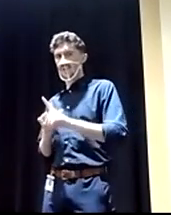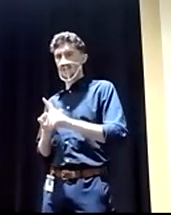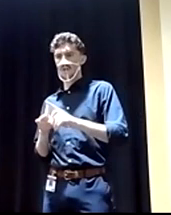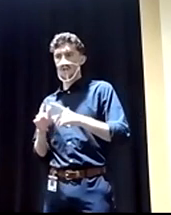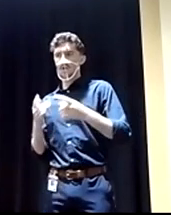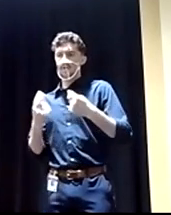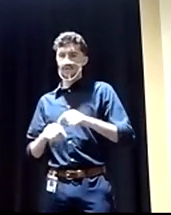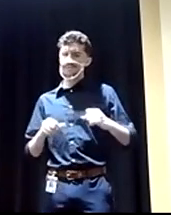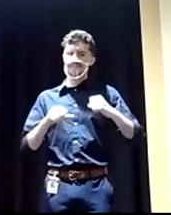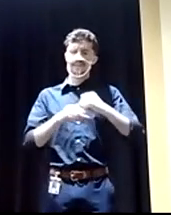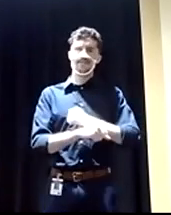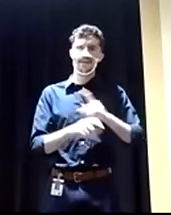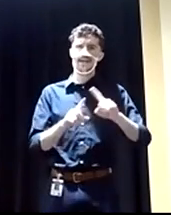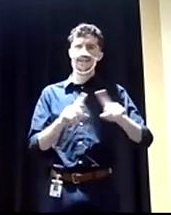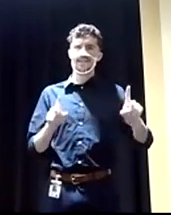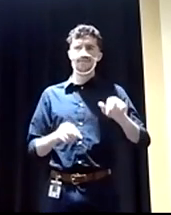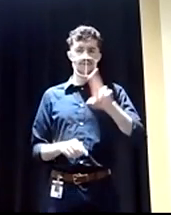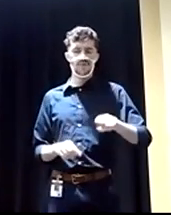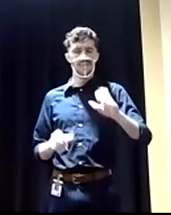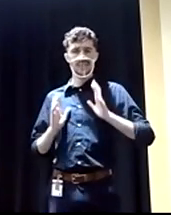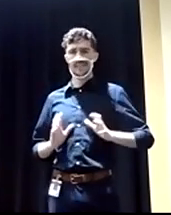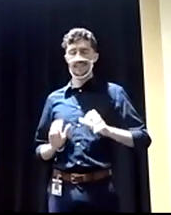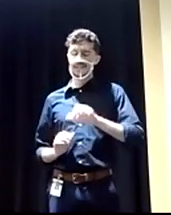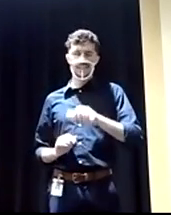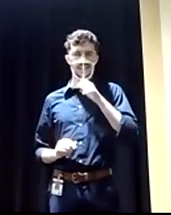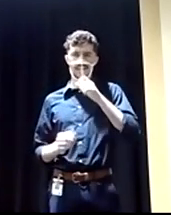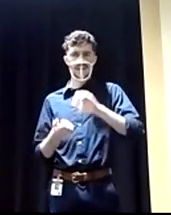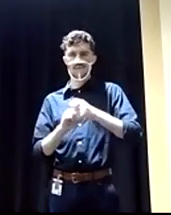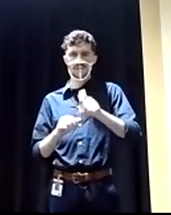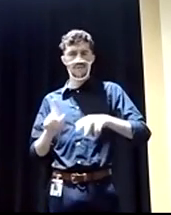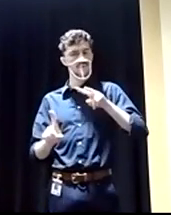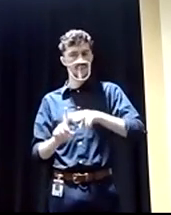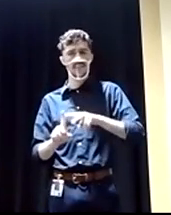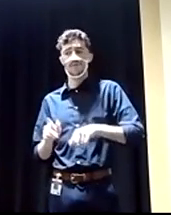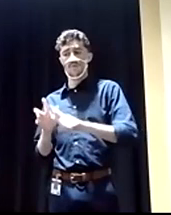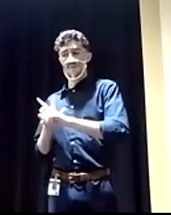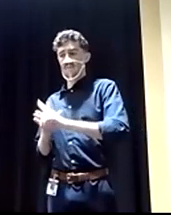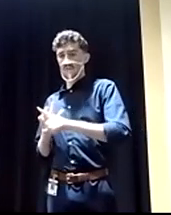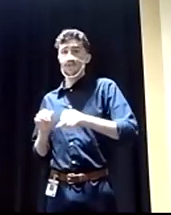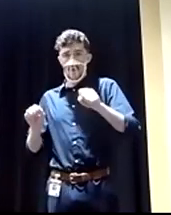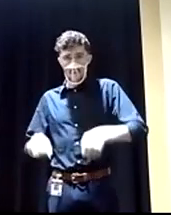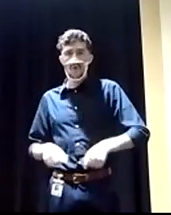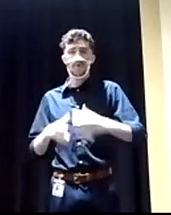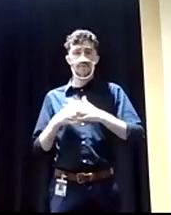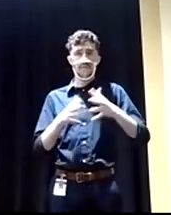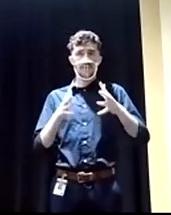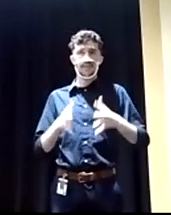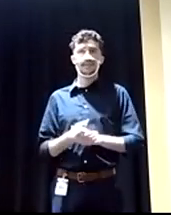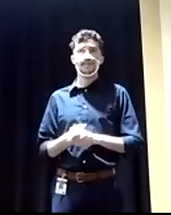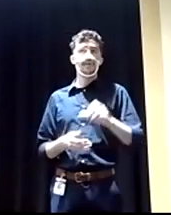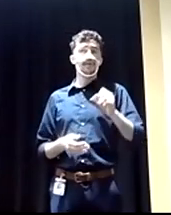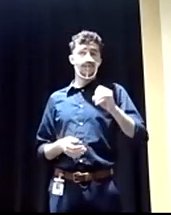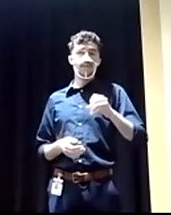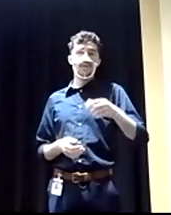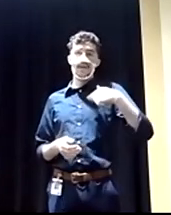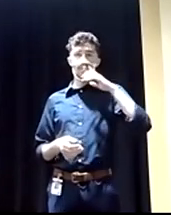Americans. It's why you had the former guy trying to build walls. And unfortunately you had some Democrats who were willing to support him. I would never do that and I'd be a vote